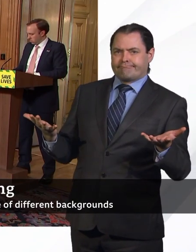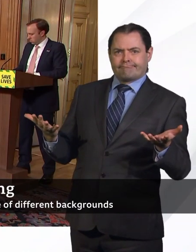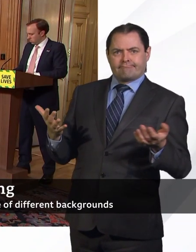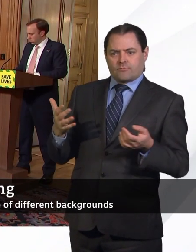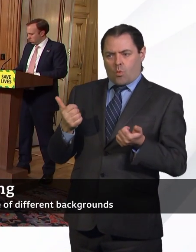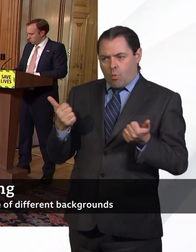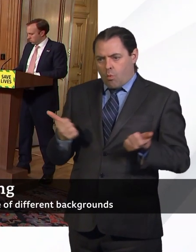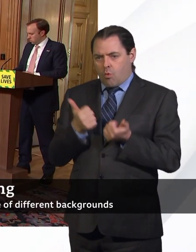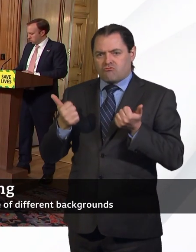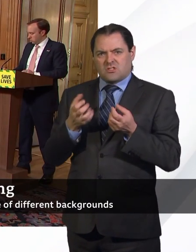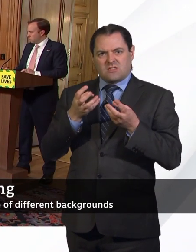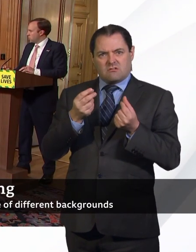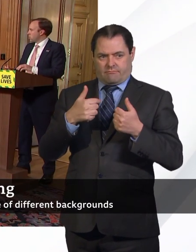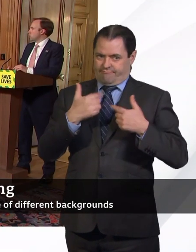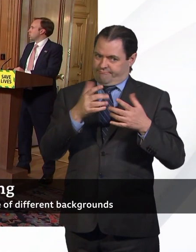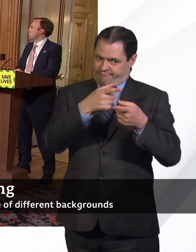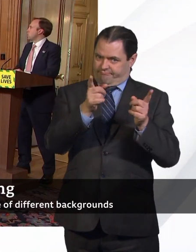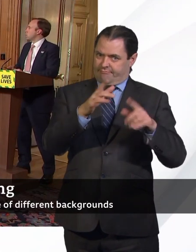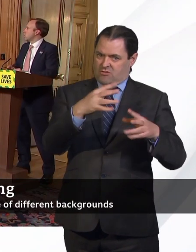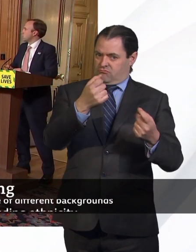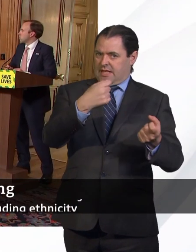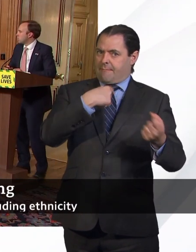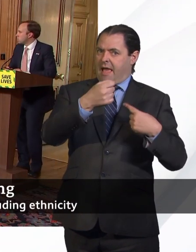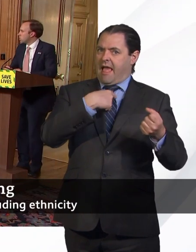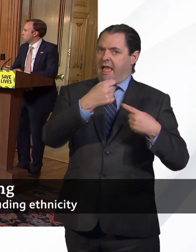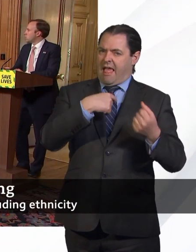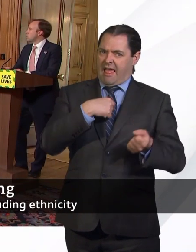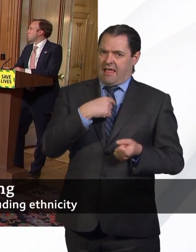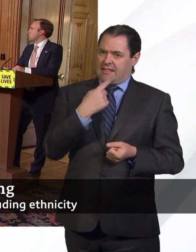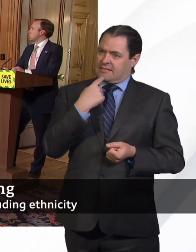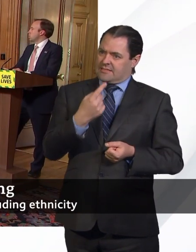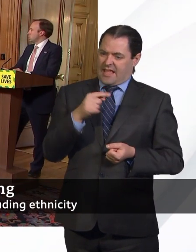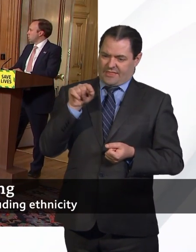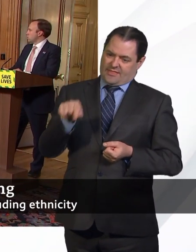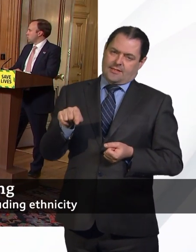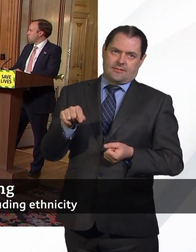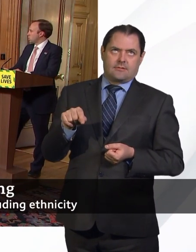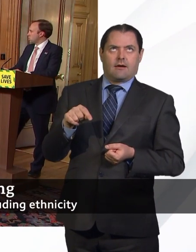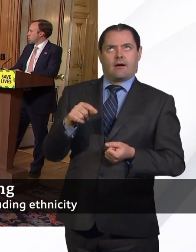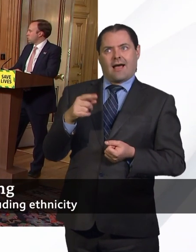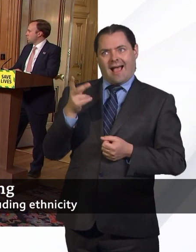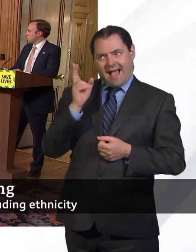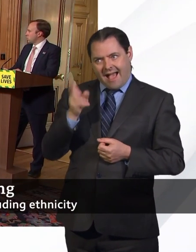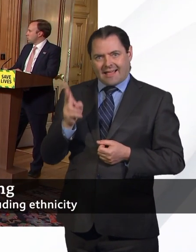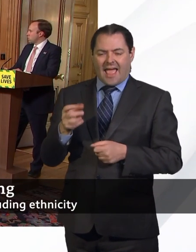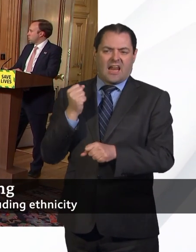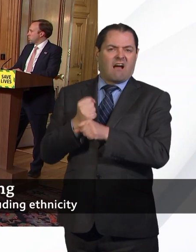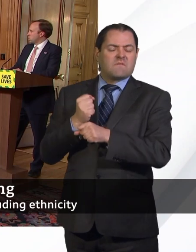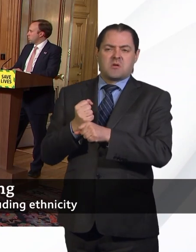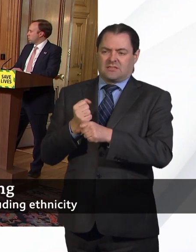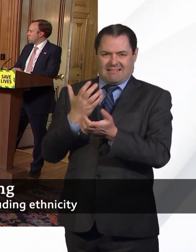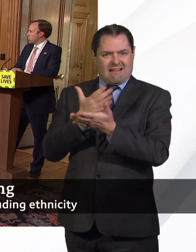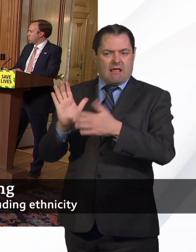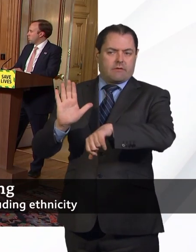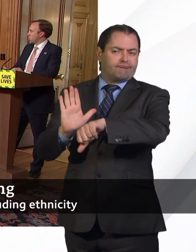a number of emails from readers of The Voice citing this as another example of government indifference to the